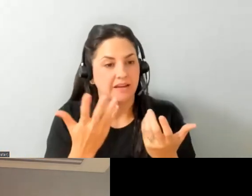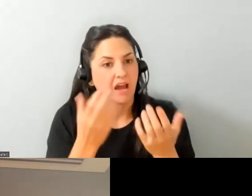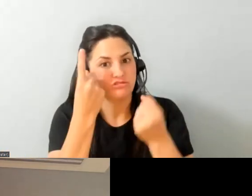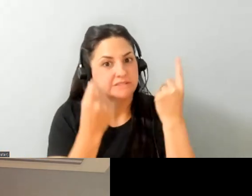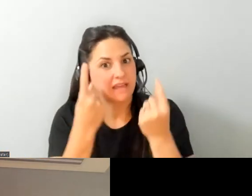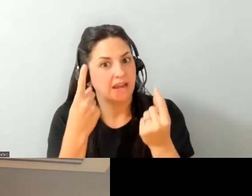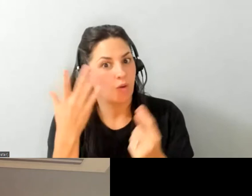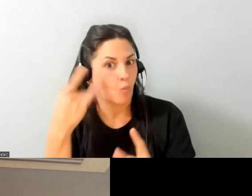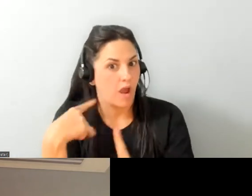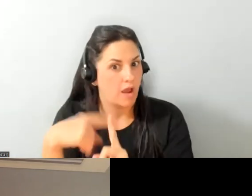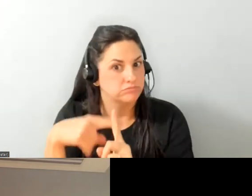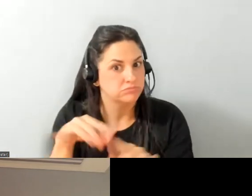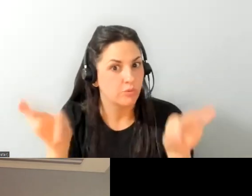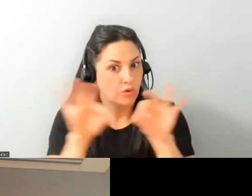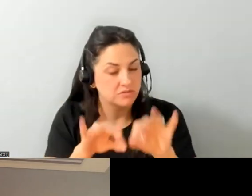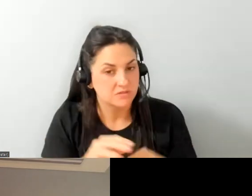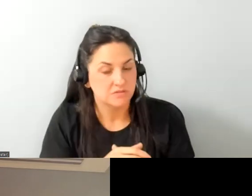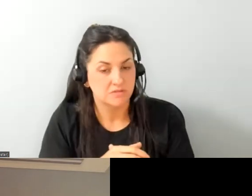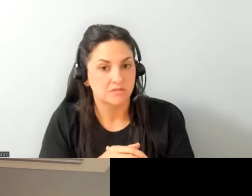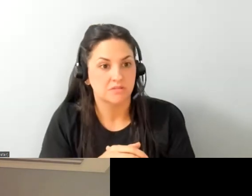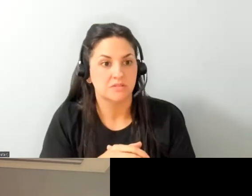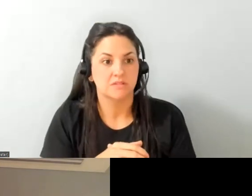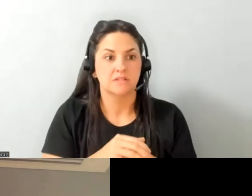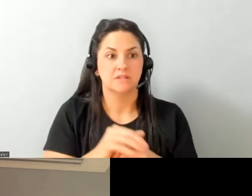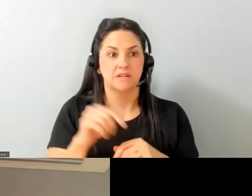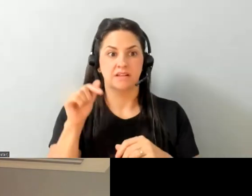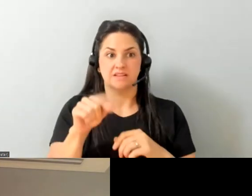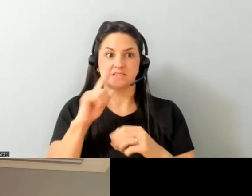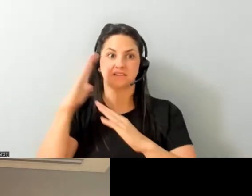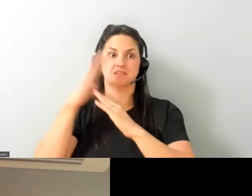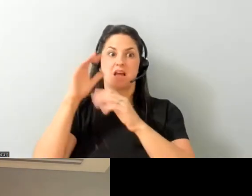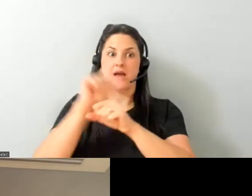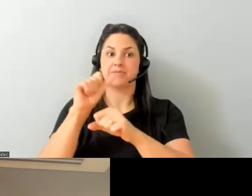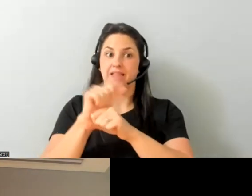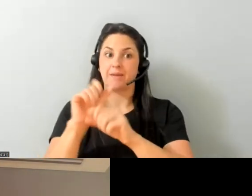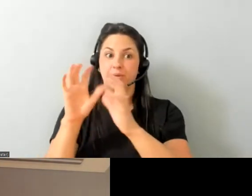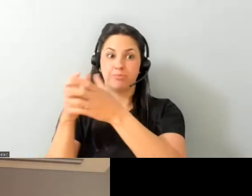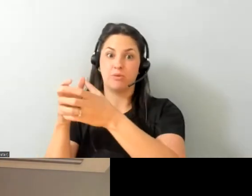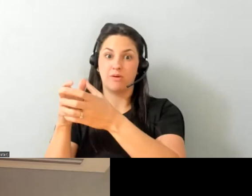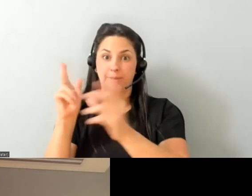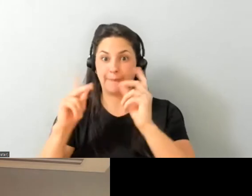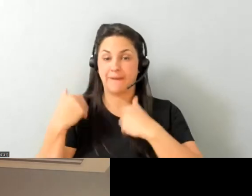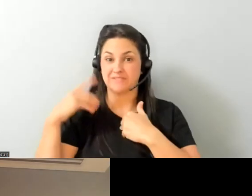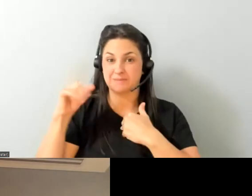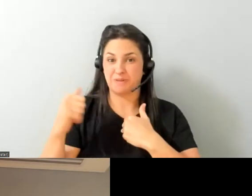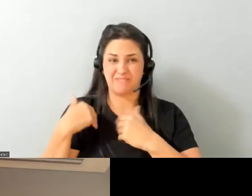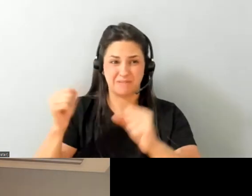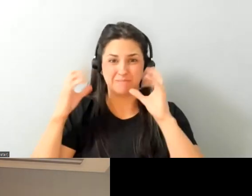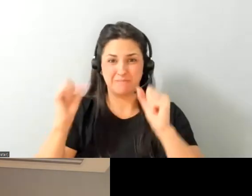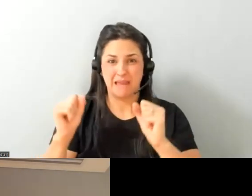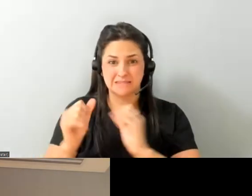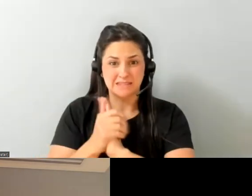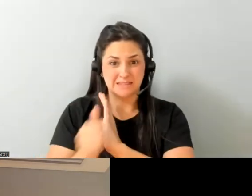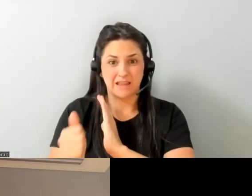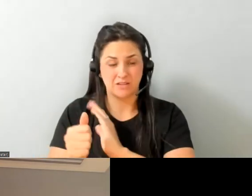um understanding that this is an untapped labor pool of individuals with disabilities that have amazing skills that they're able to provide an